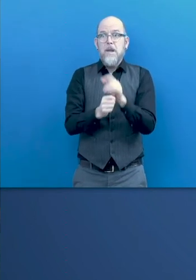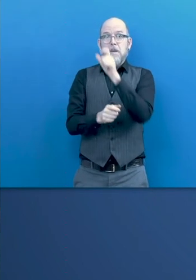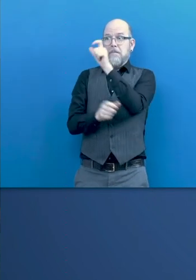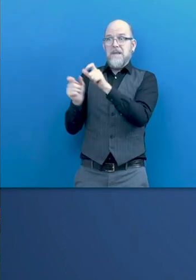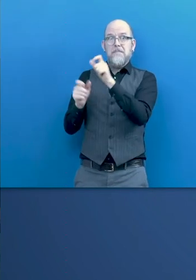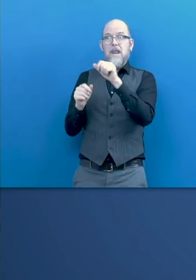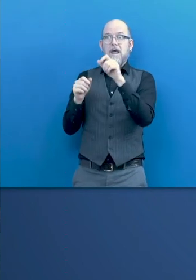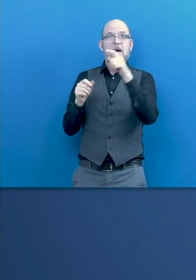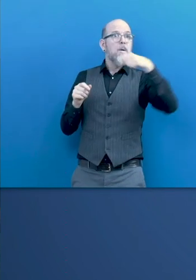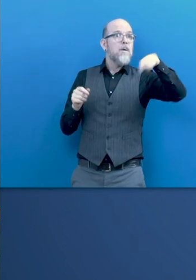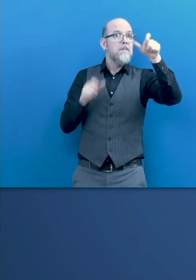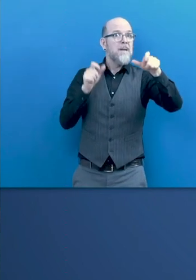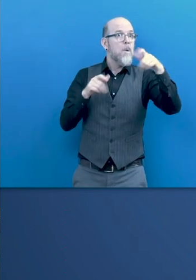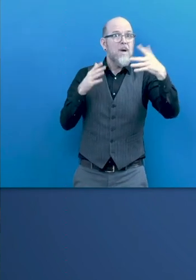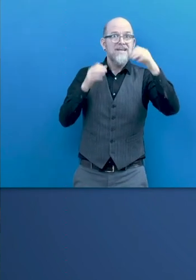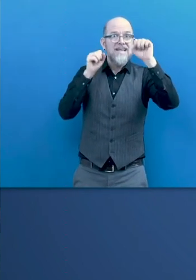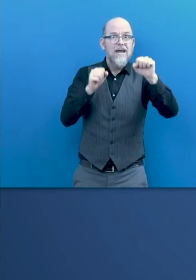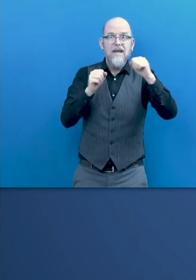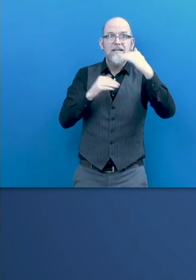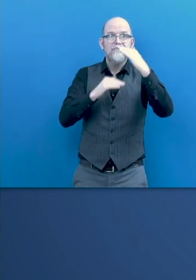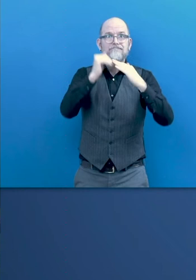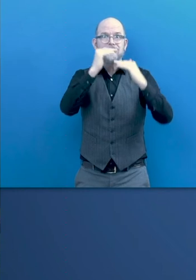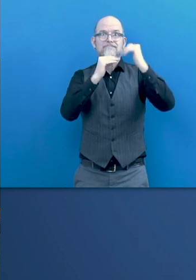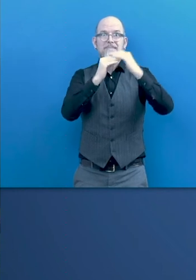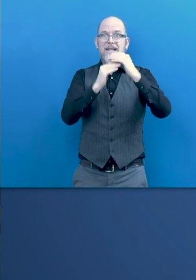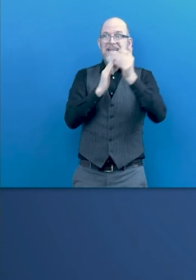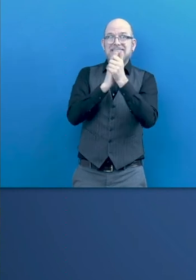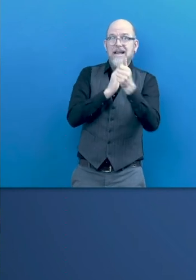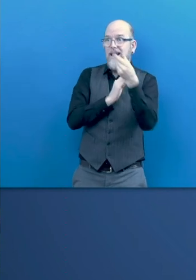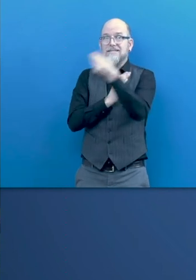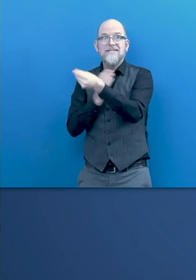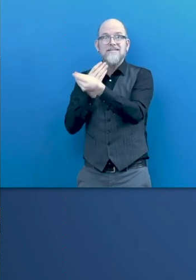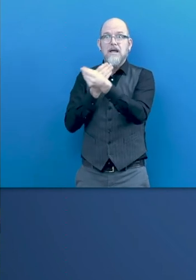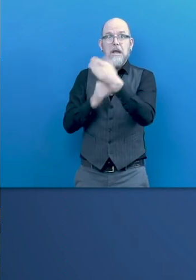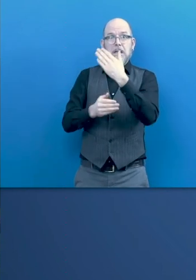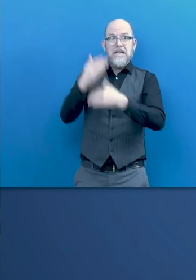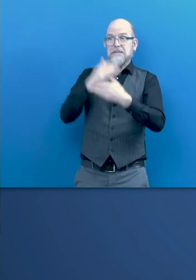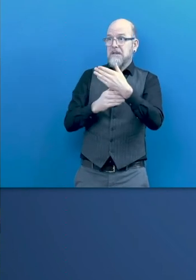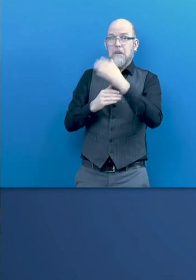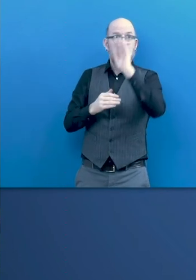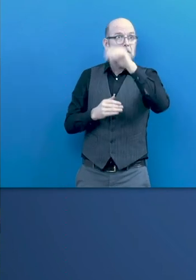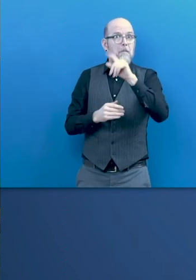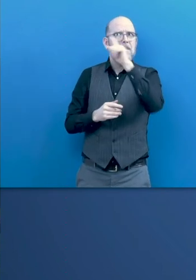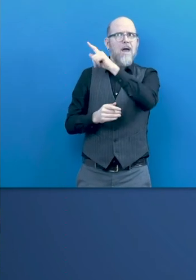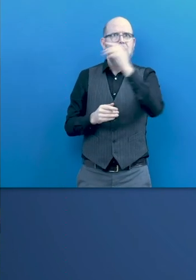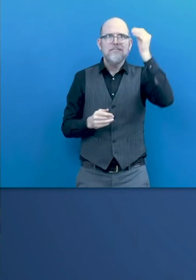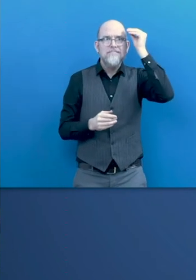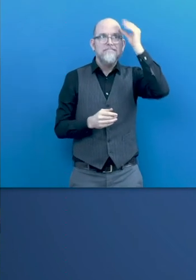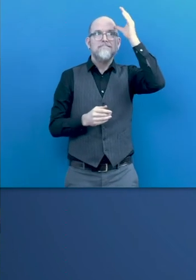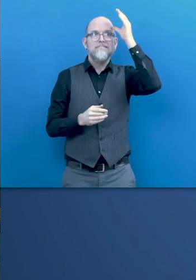skills and abilities even where they have disabilities. Because it doesn't limit them often mentally.